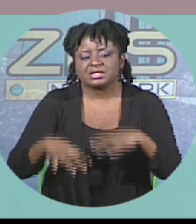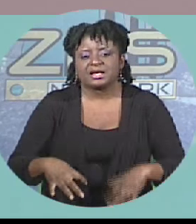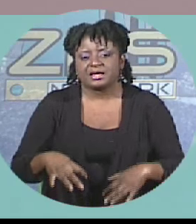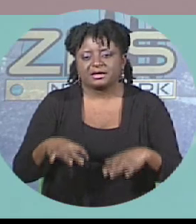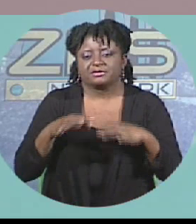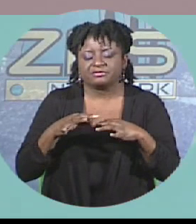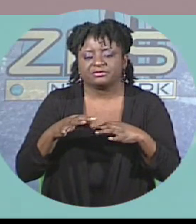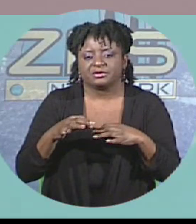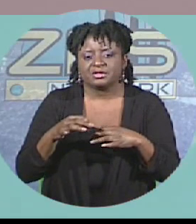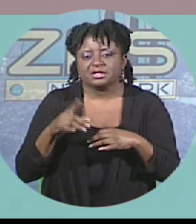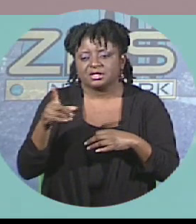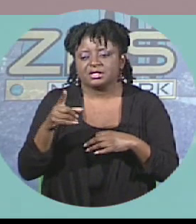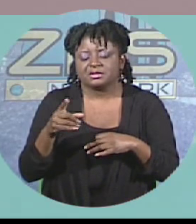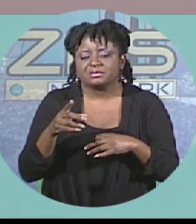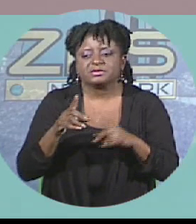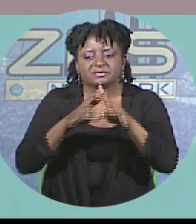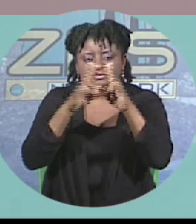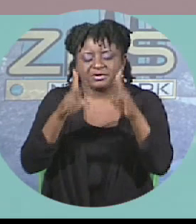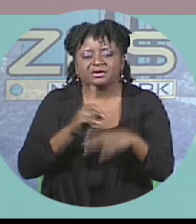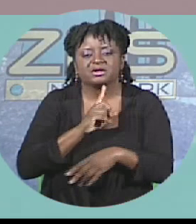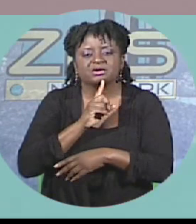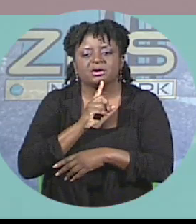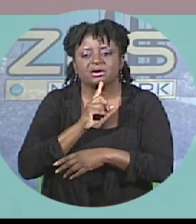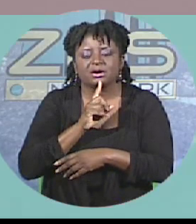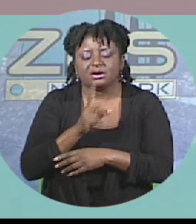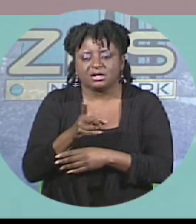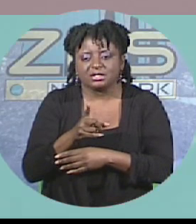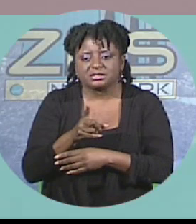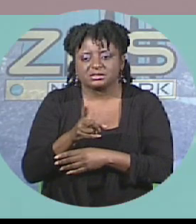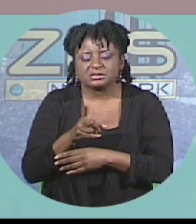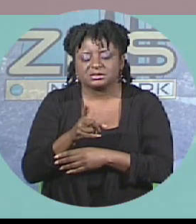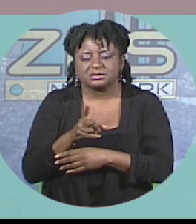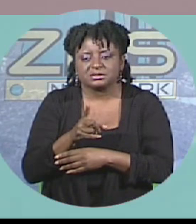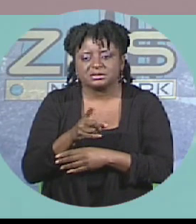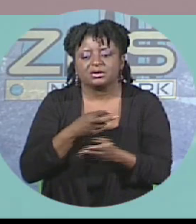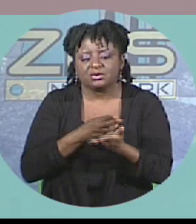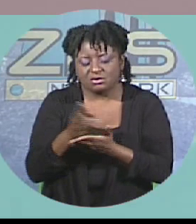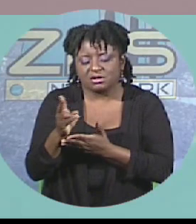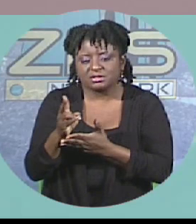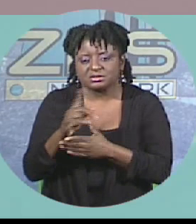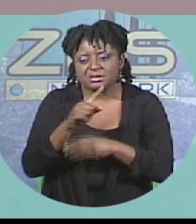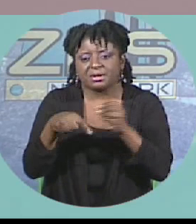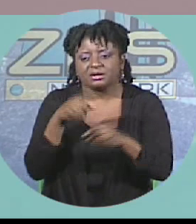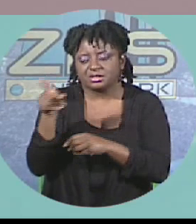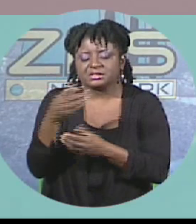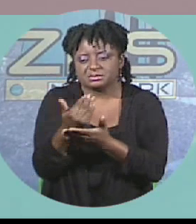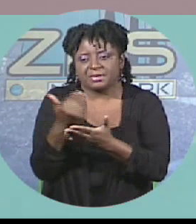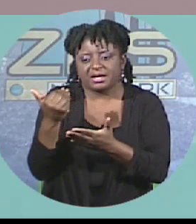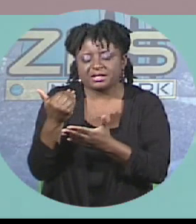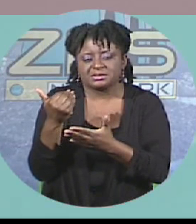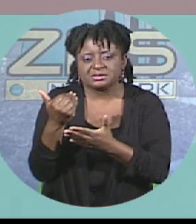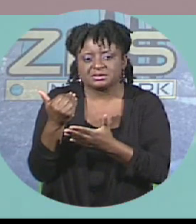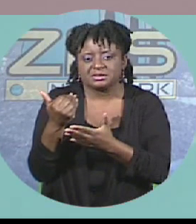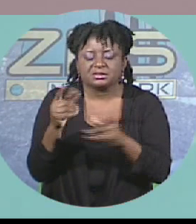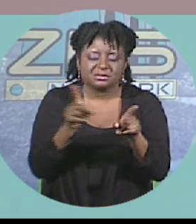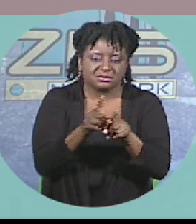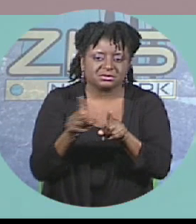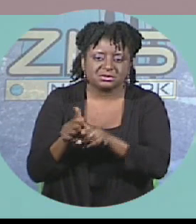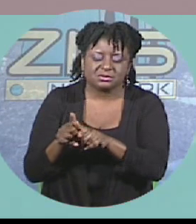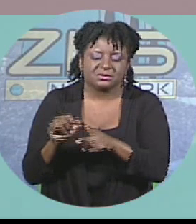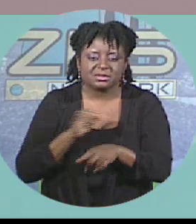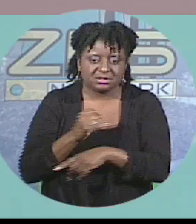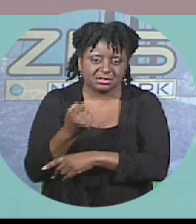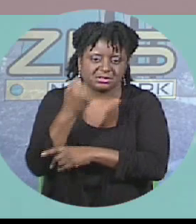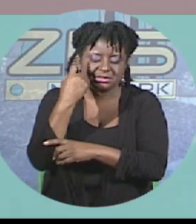He was very forthcoming from the very outset about his past. Furthermore, is my understanding